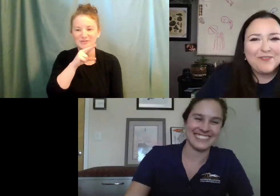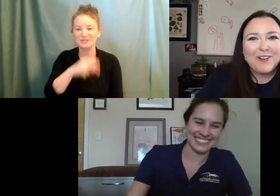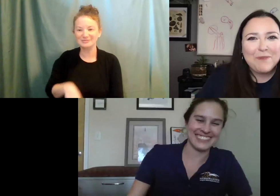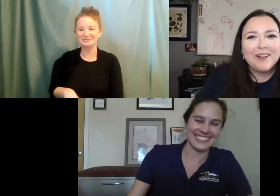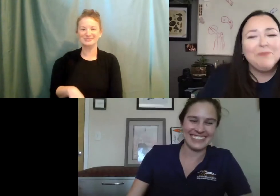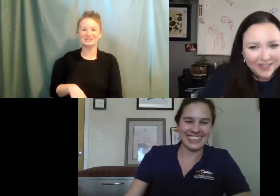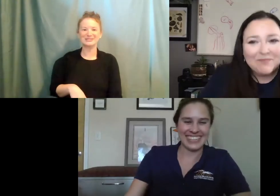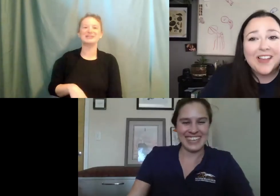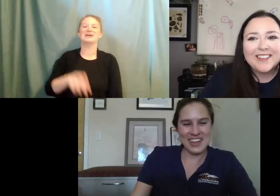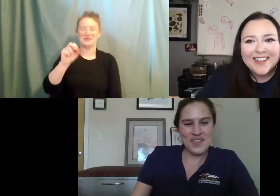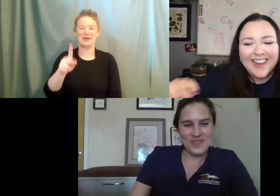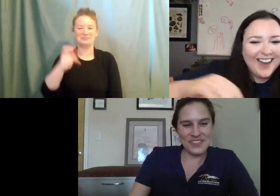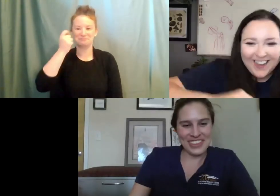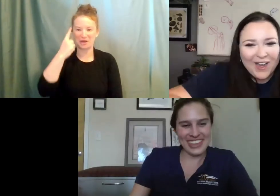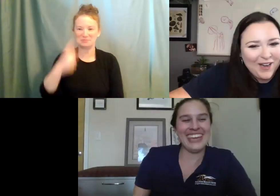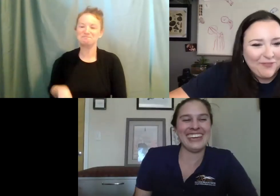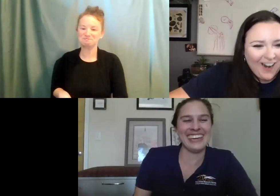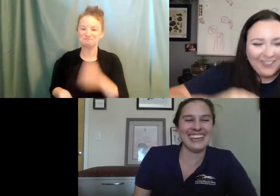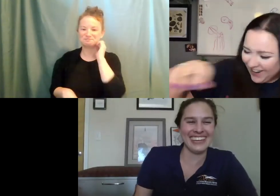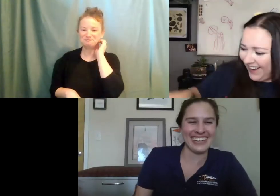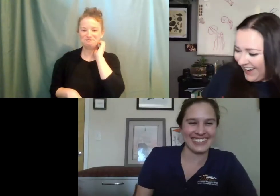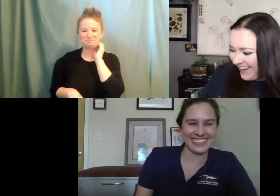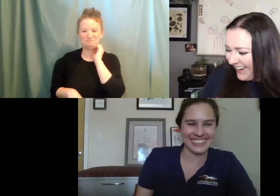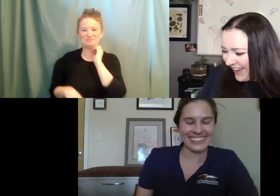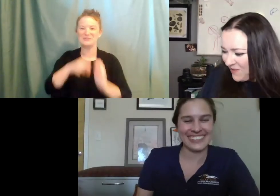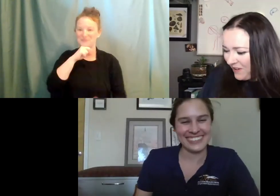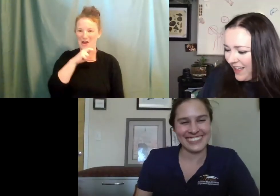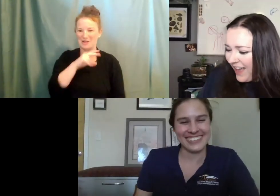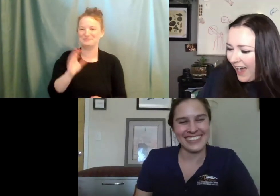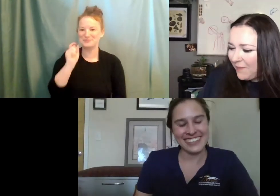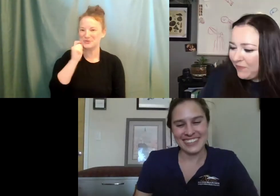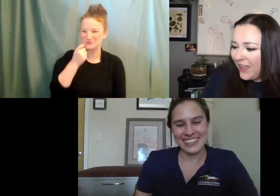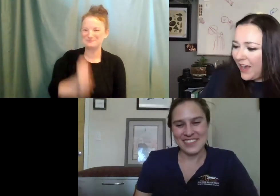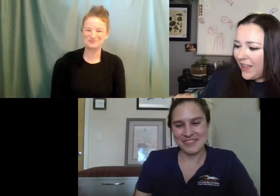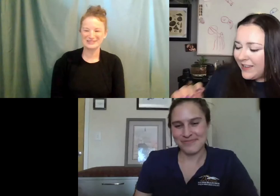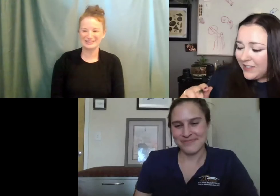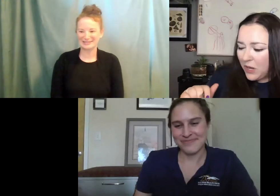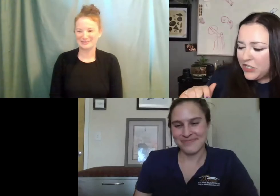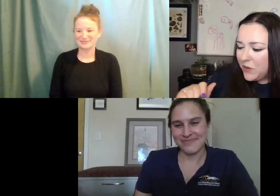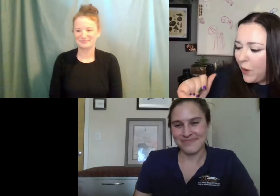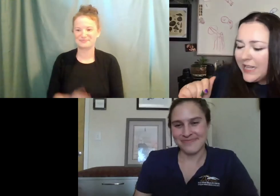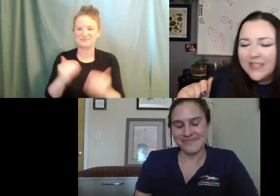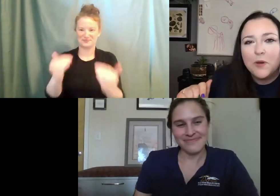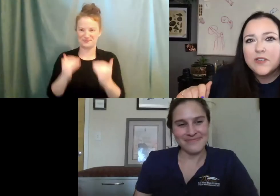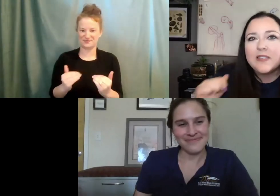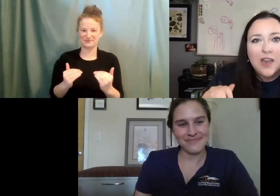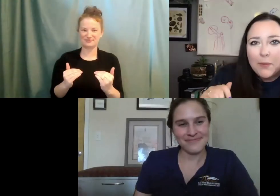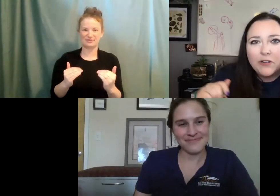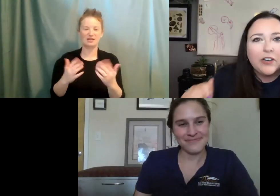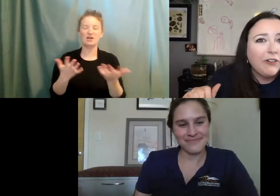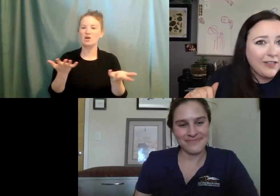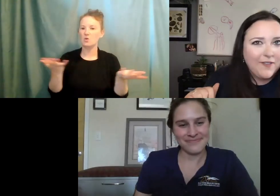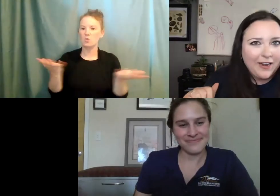Is it a frog or a bird? Yes. Uh, very good. Okay, cool. Um, next question. What is the most